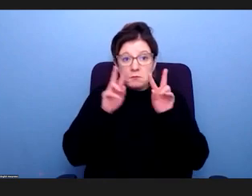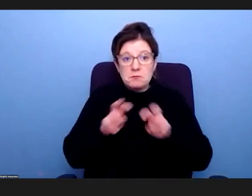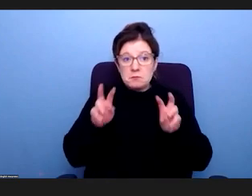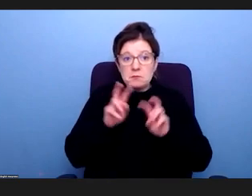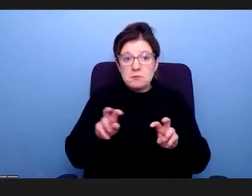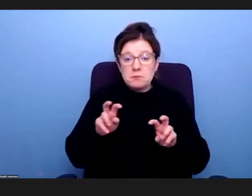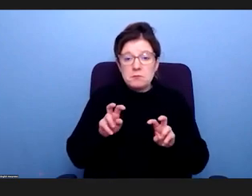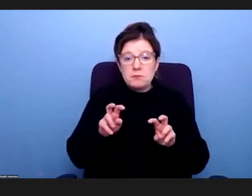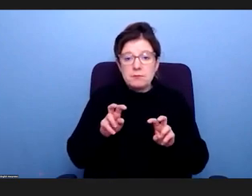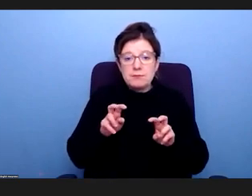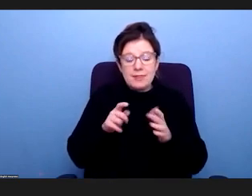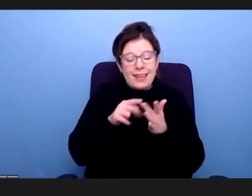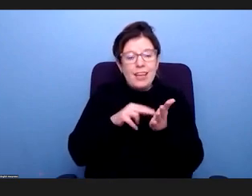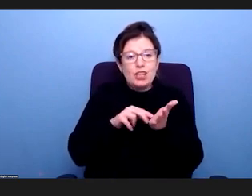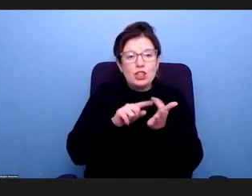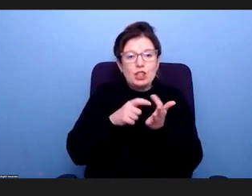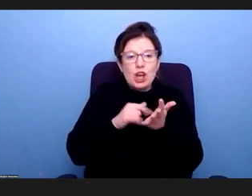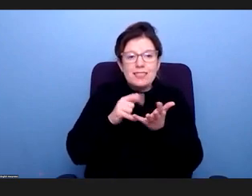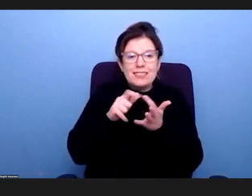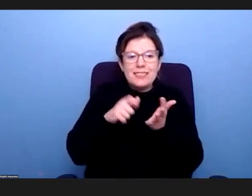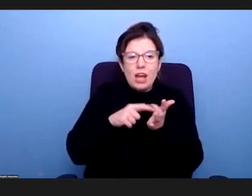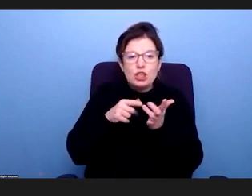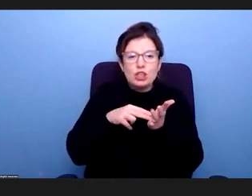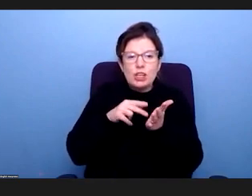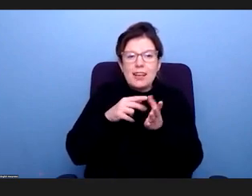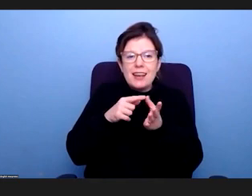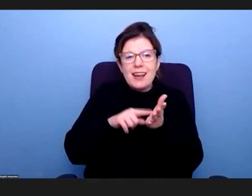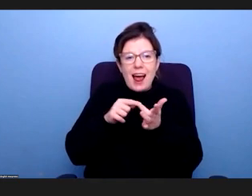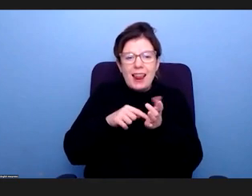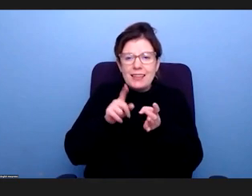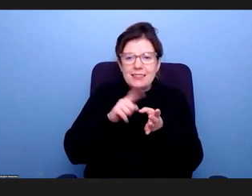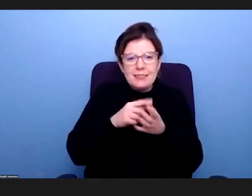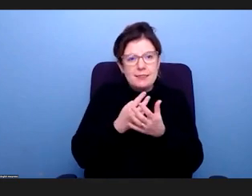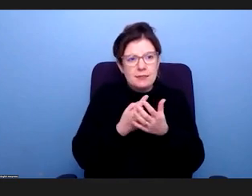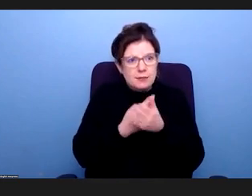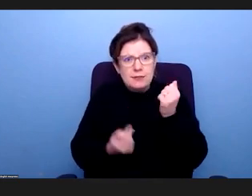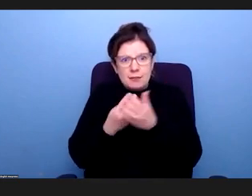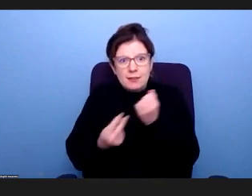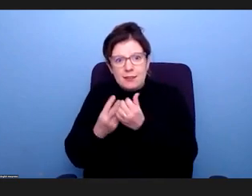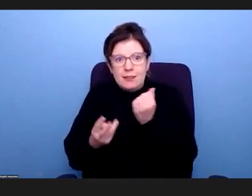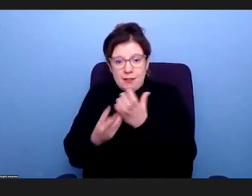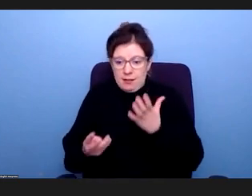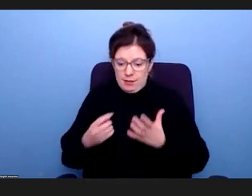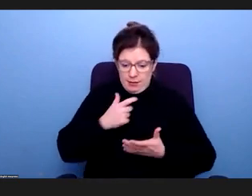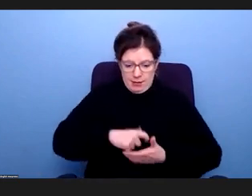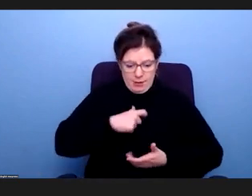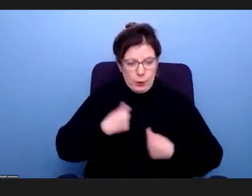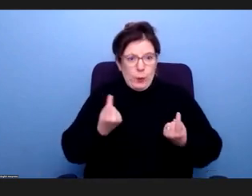research is intersectionality, and I am looking at older age as a factor and then